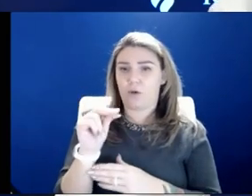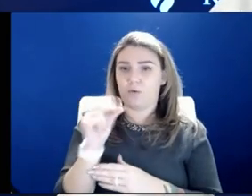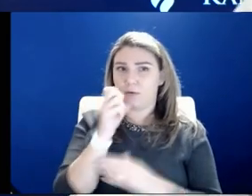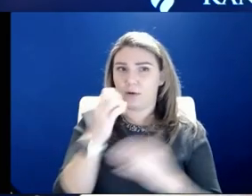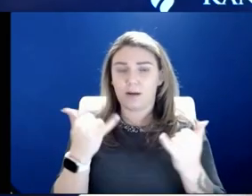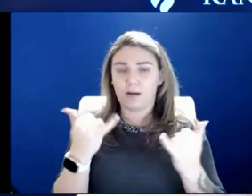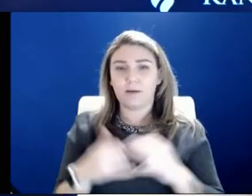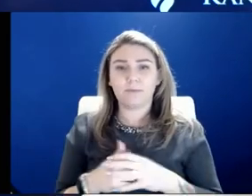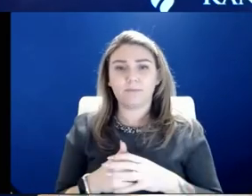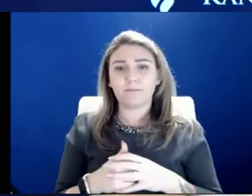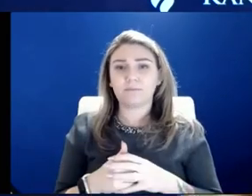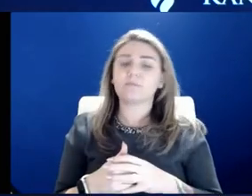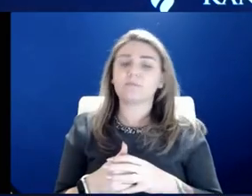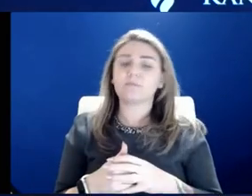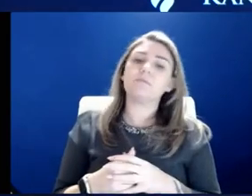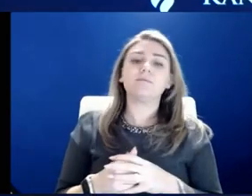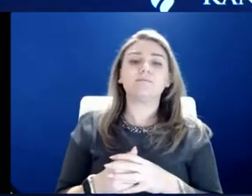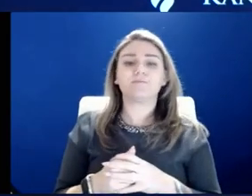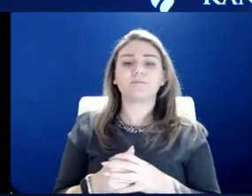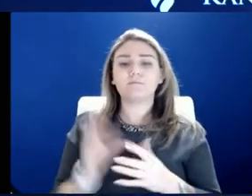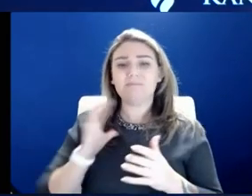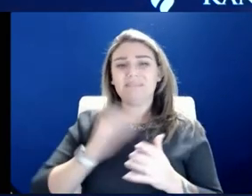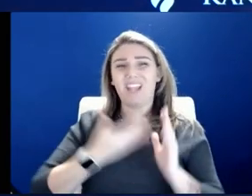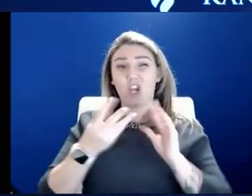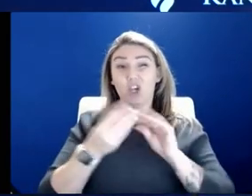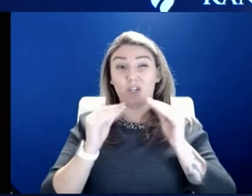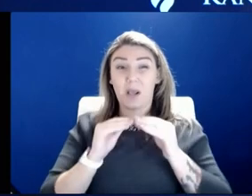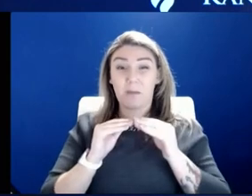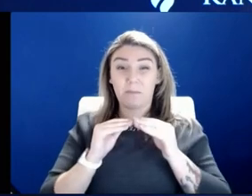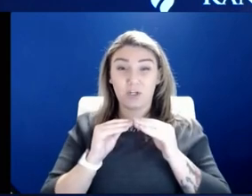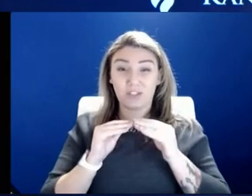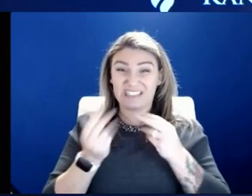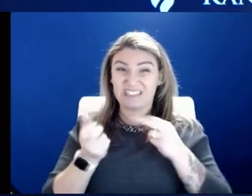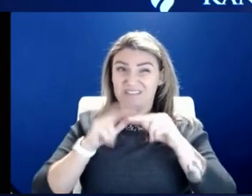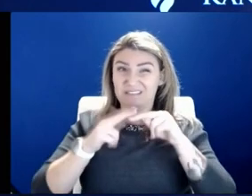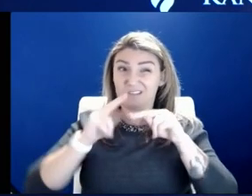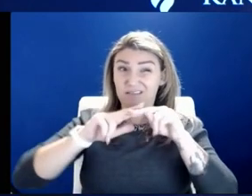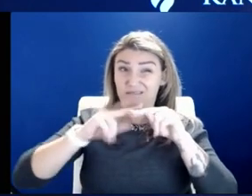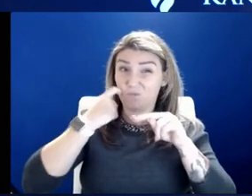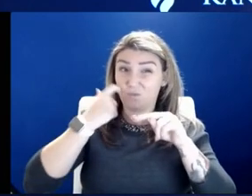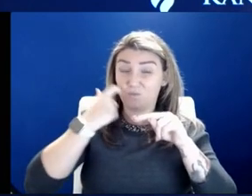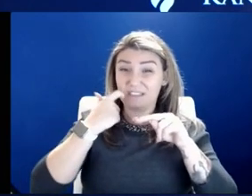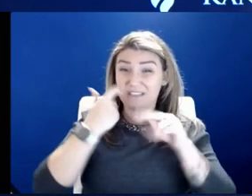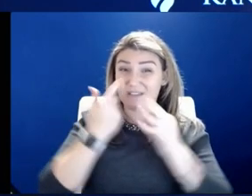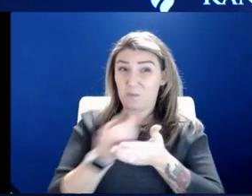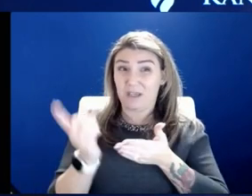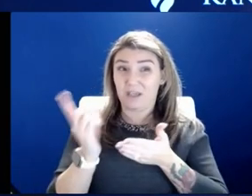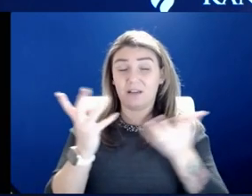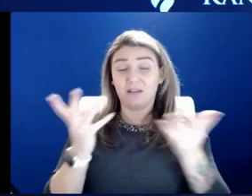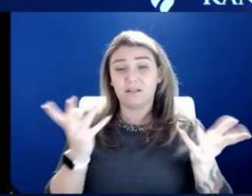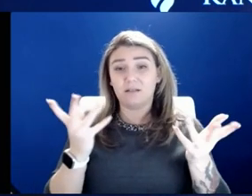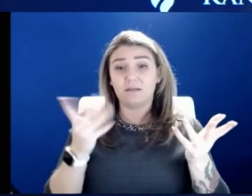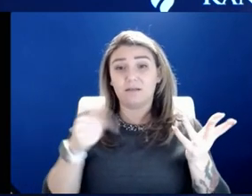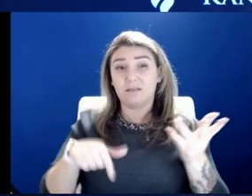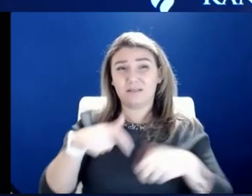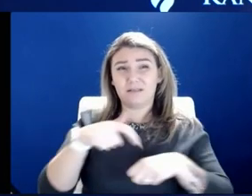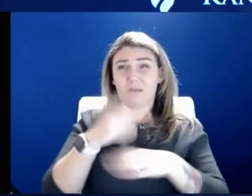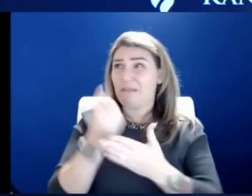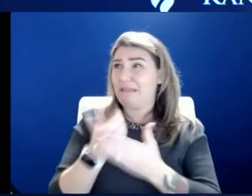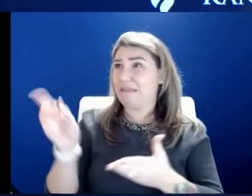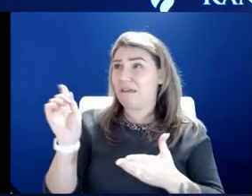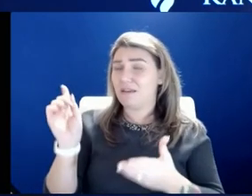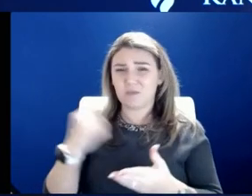Mina, so our numbers have been kind of going up over the last week. You know, this time last week, I think we were